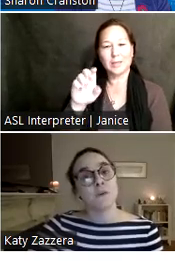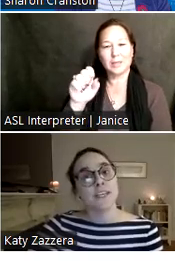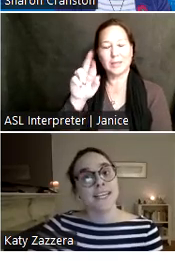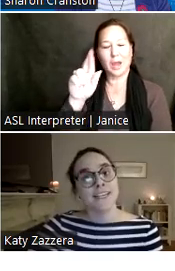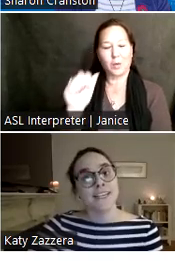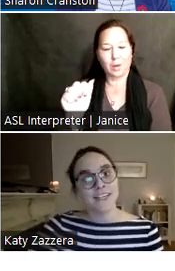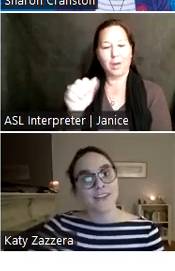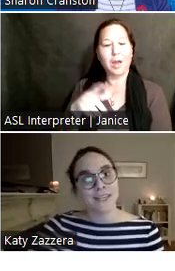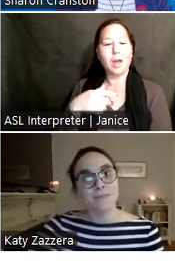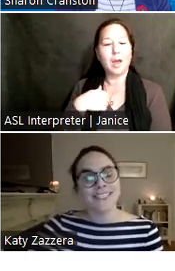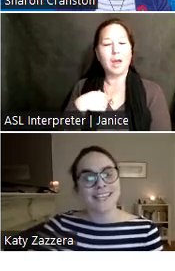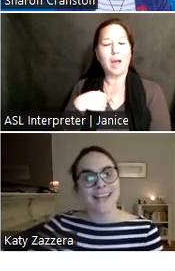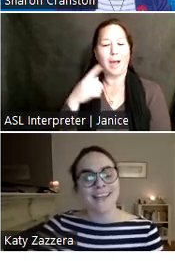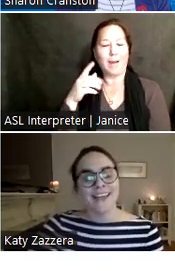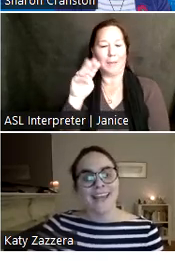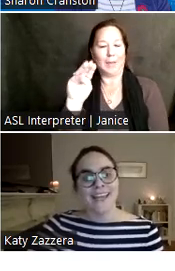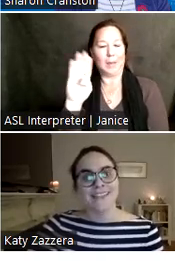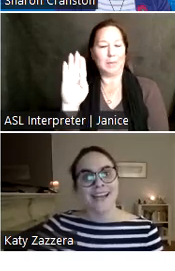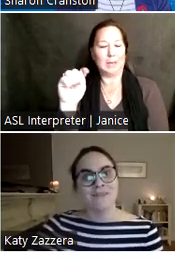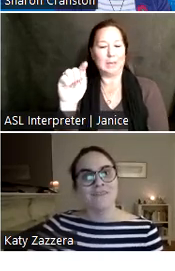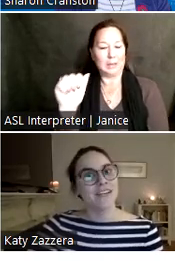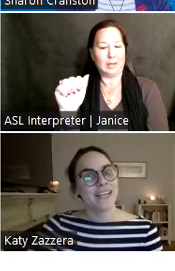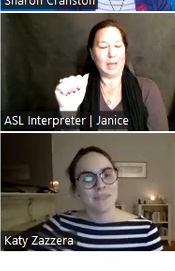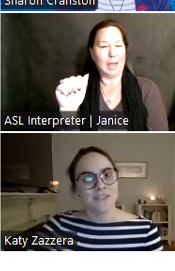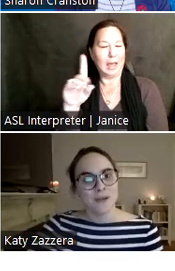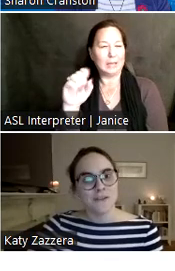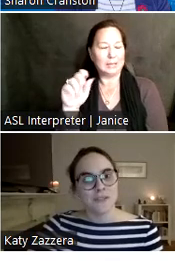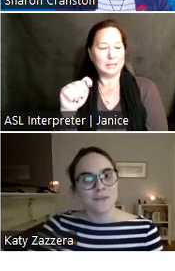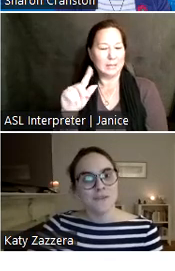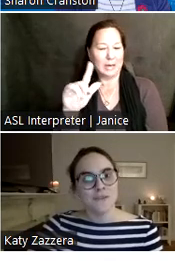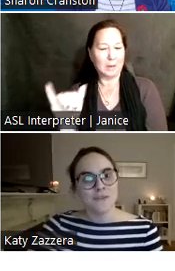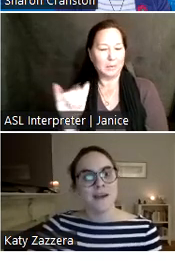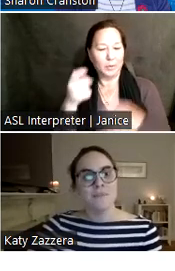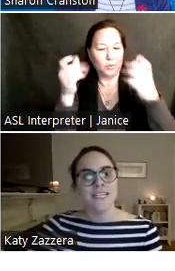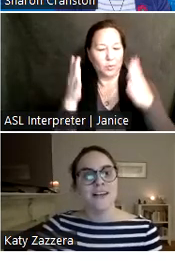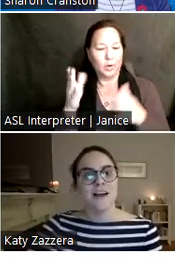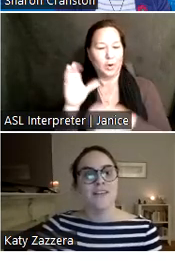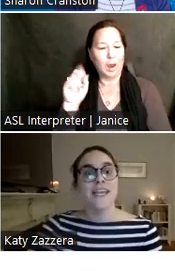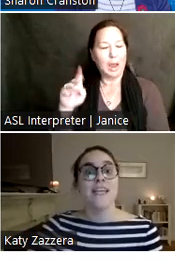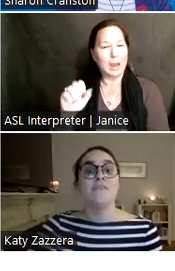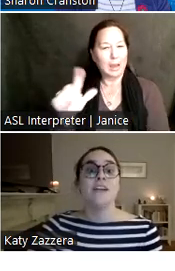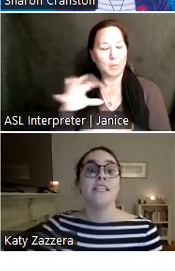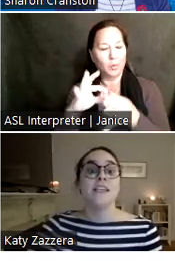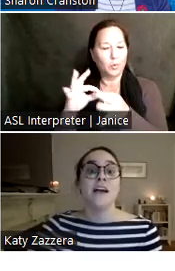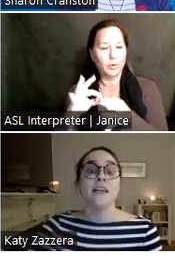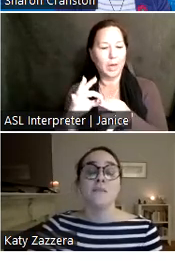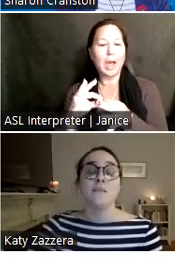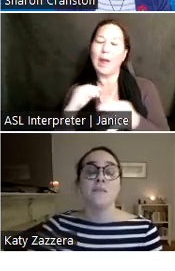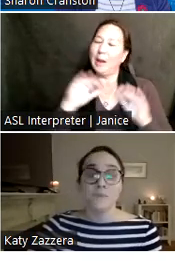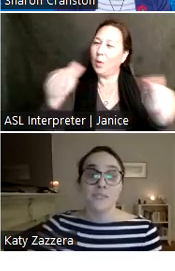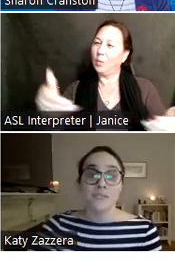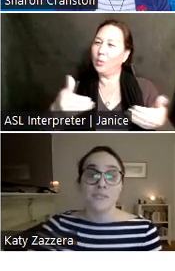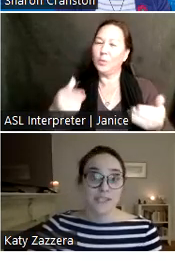Capital Coordination here at the MBTA. And I'm very happy to welcome you to this update on the Hingham Ferry Dock